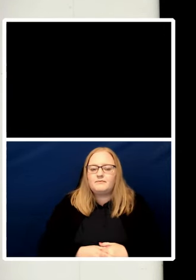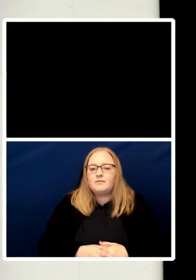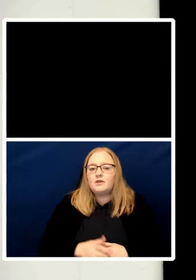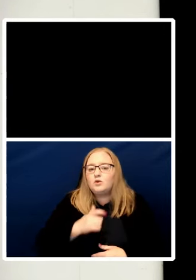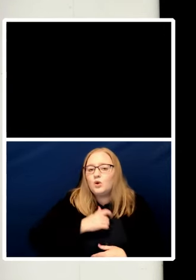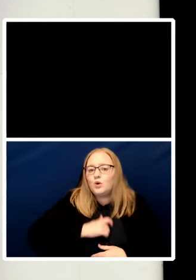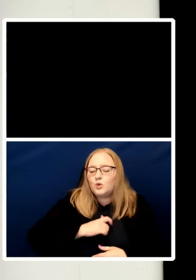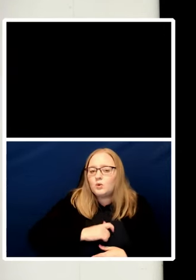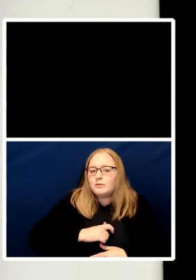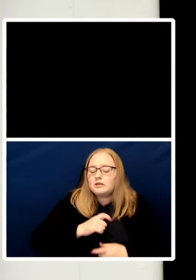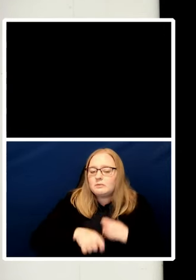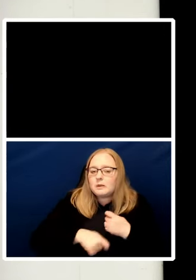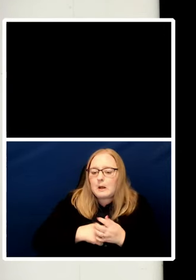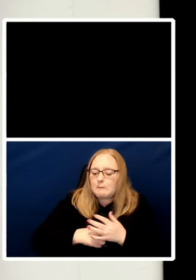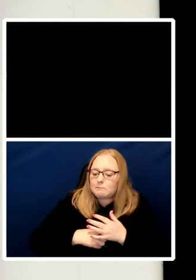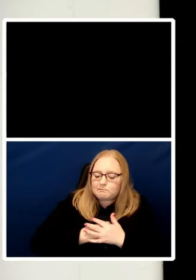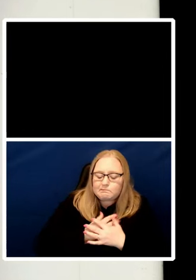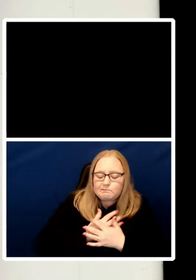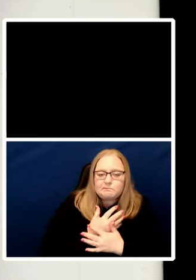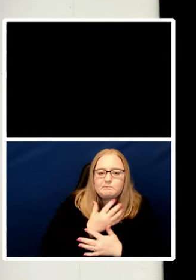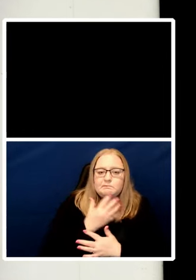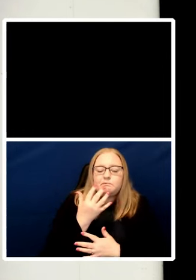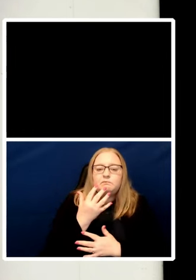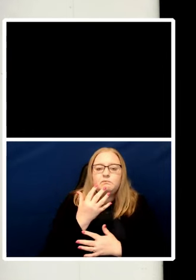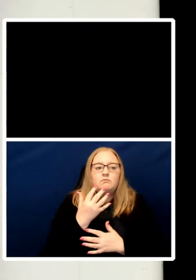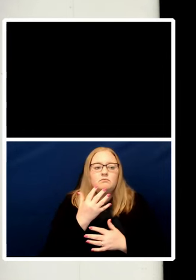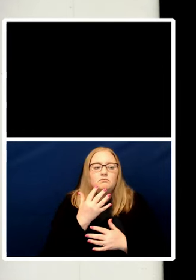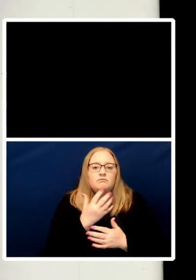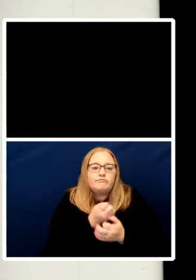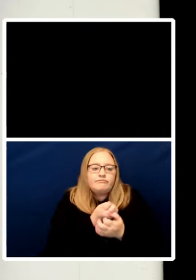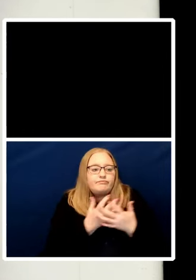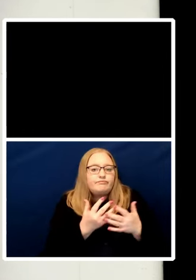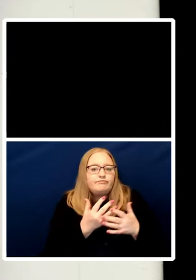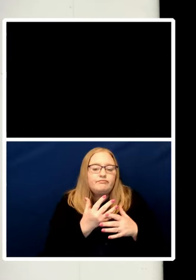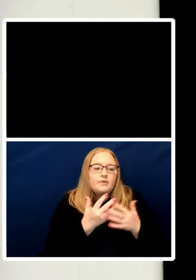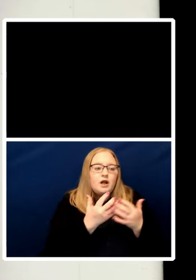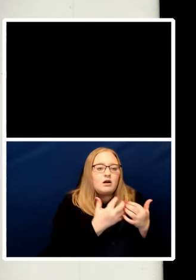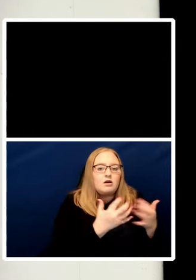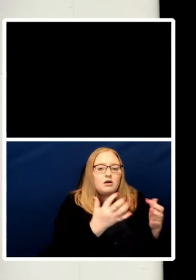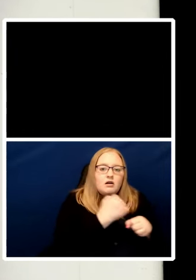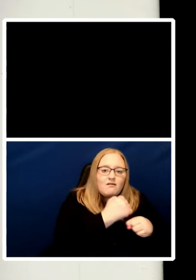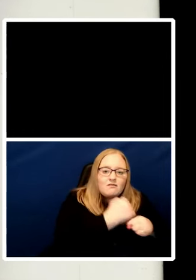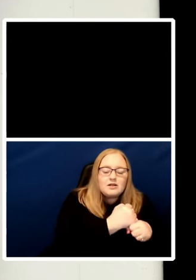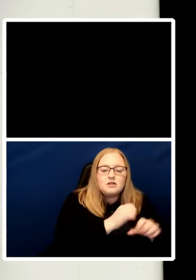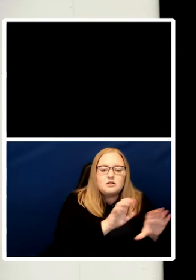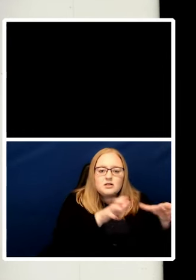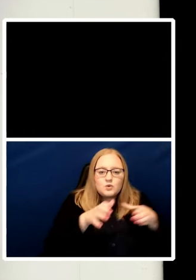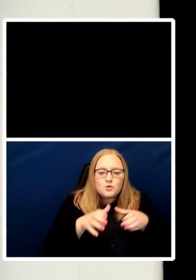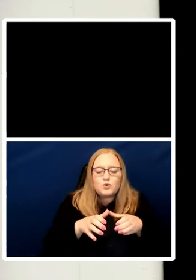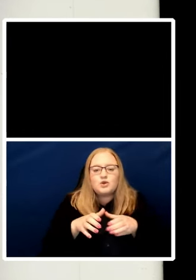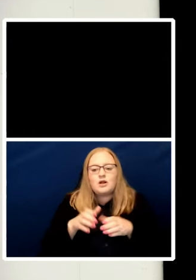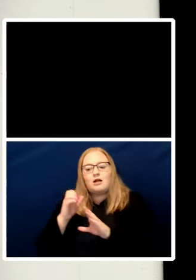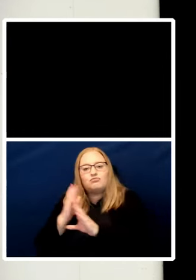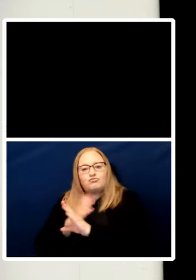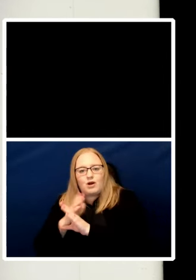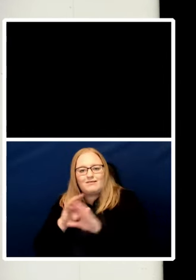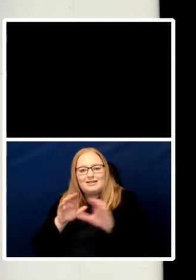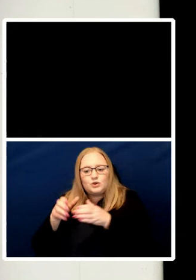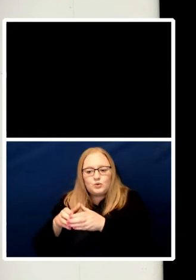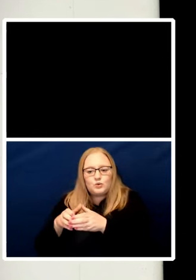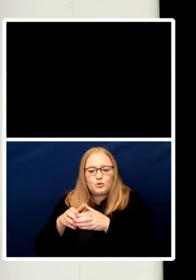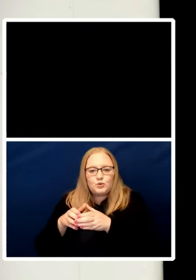public and private institutions, so it correspondingly requires that these be held to account